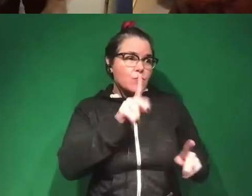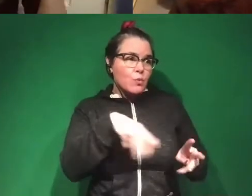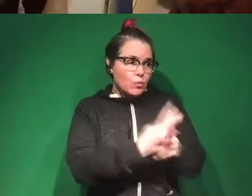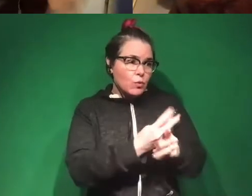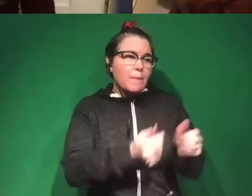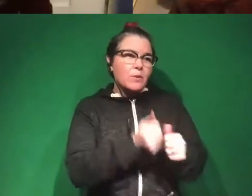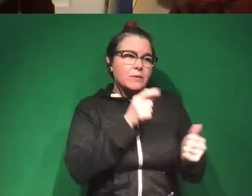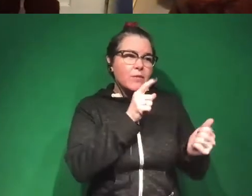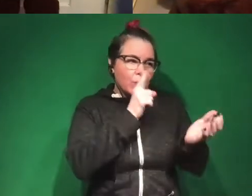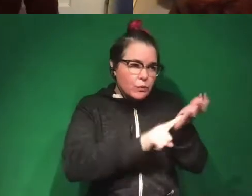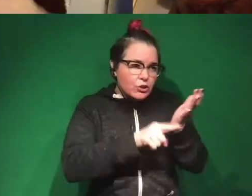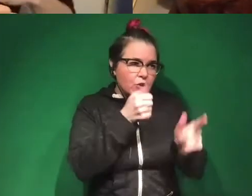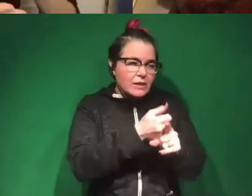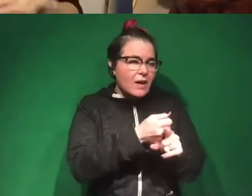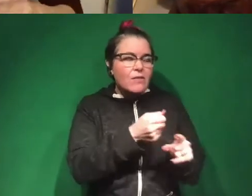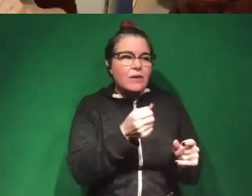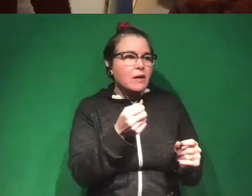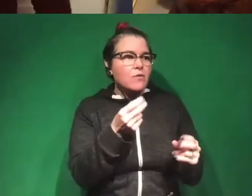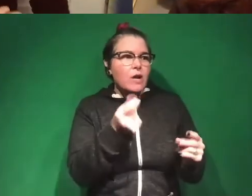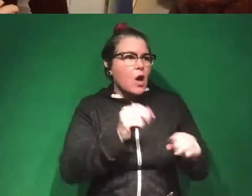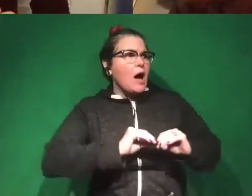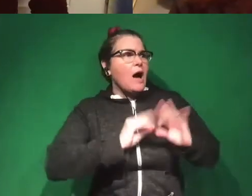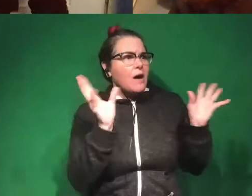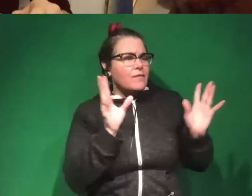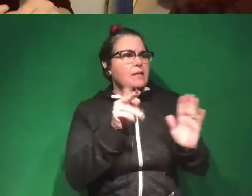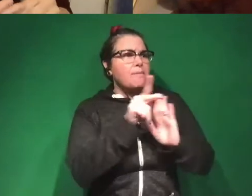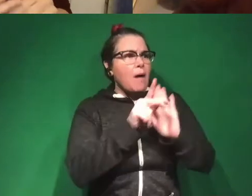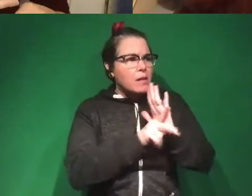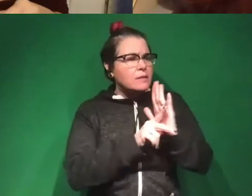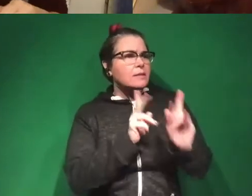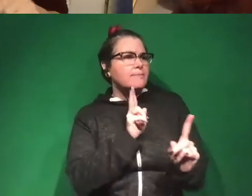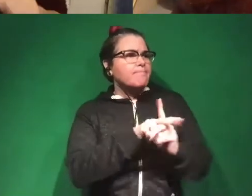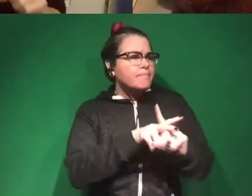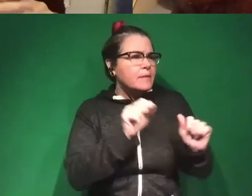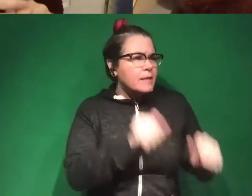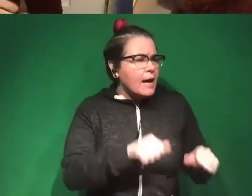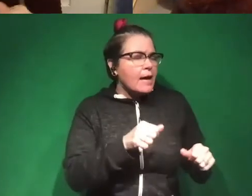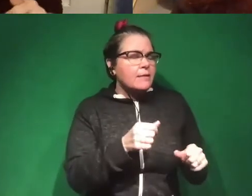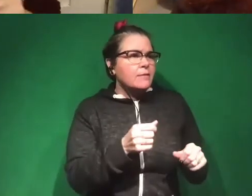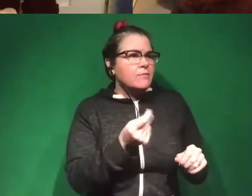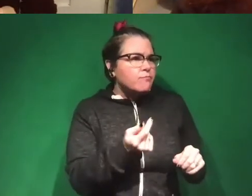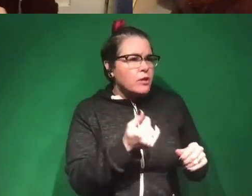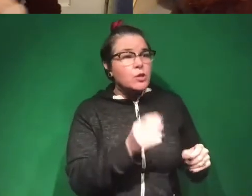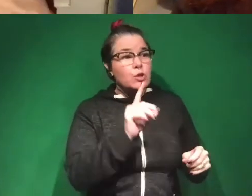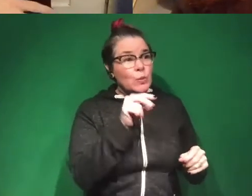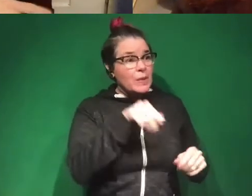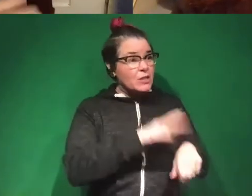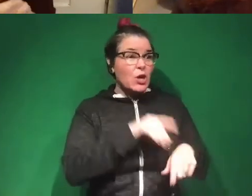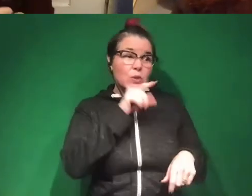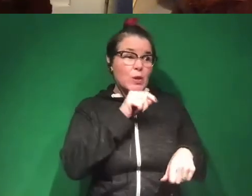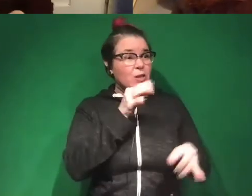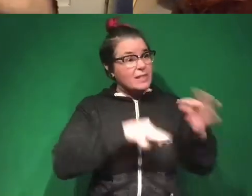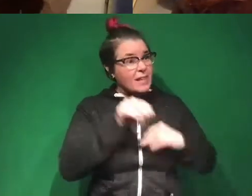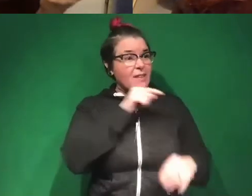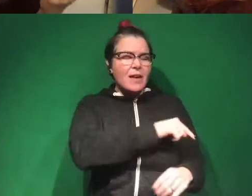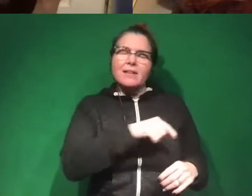isn't necessarily immediately. It doesn't have like an obvious policy implication or like a, in this case, do this on Twitter instead of that kind of